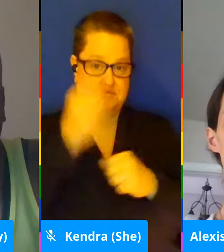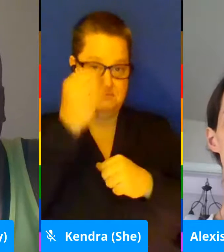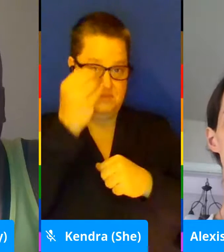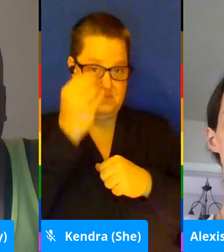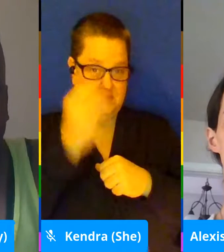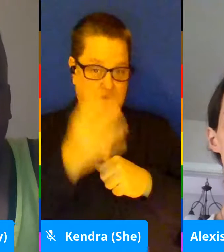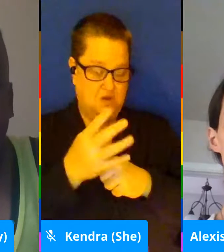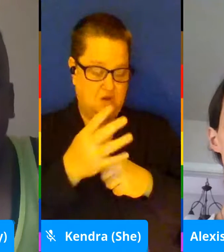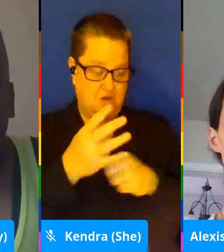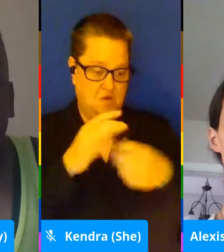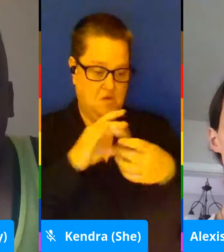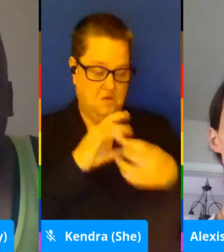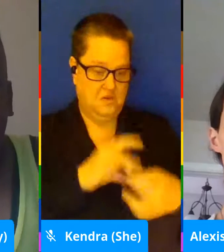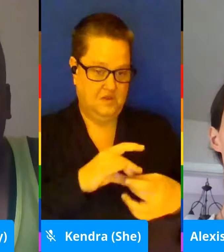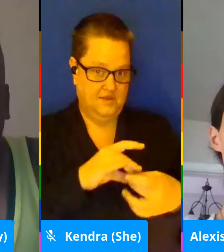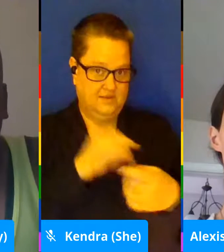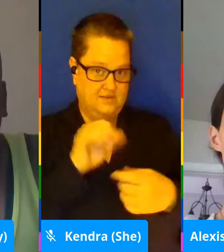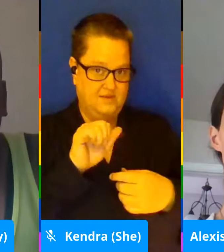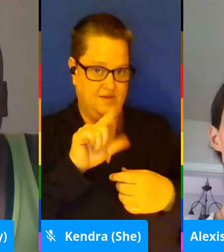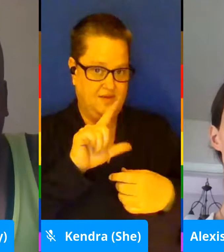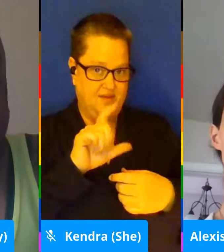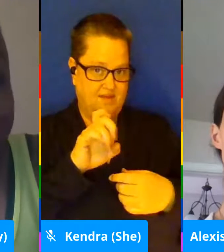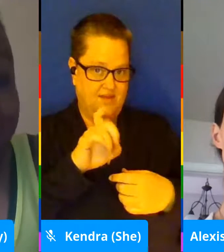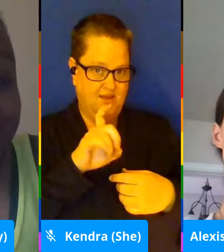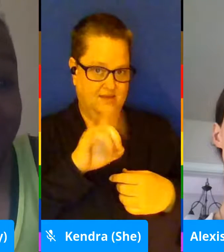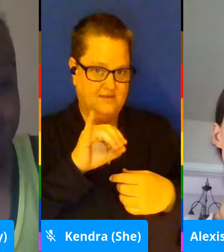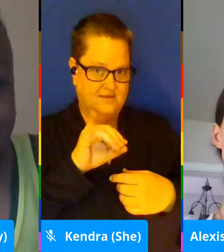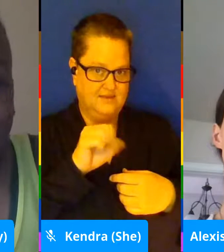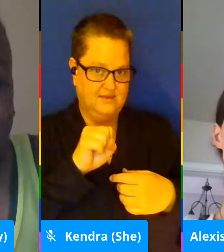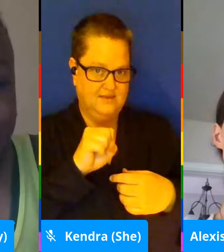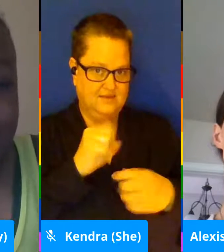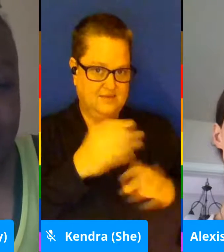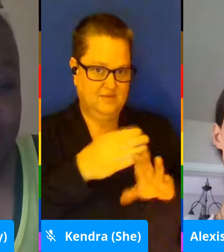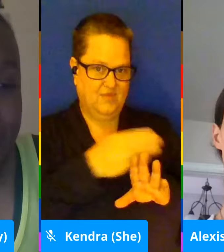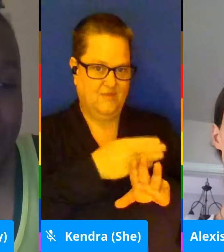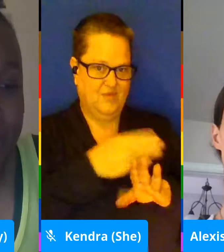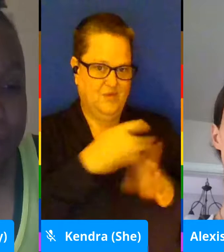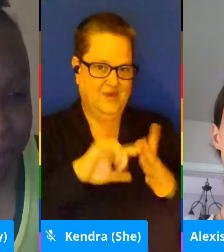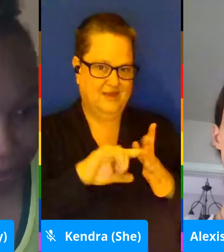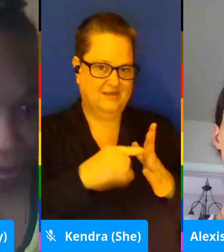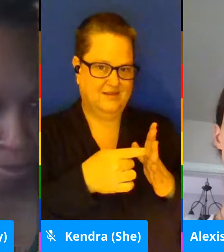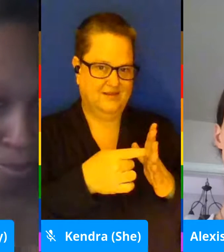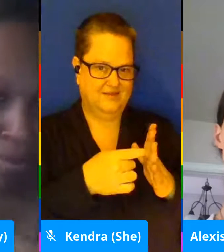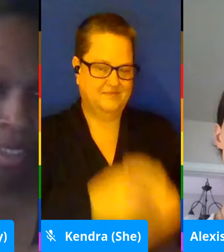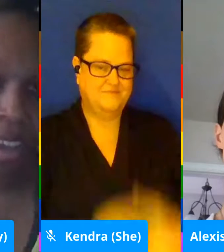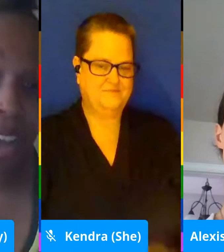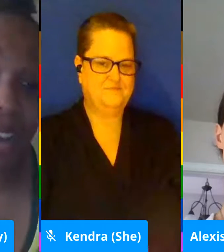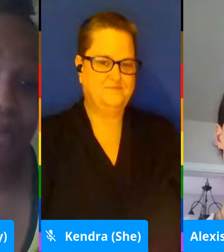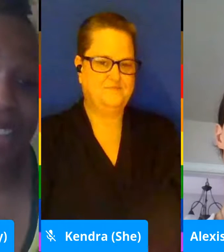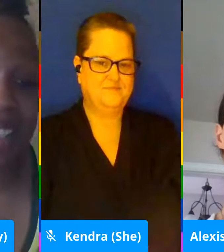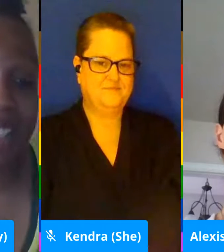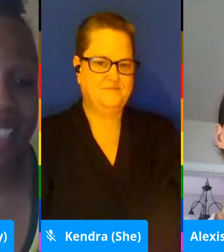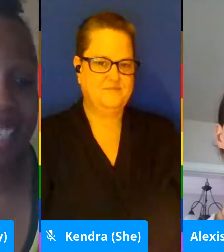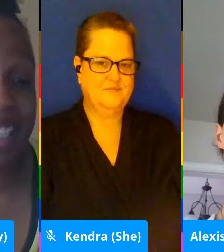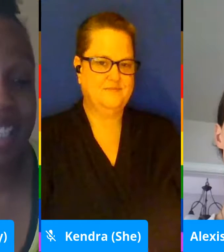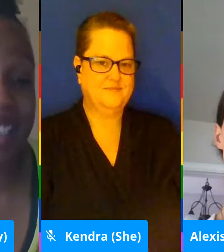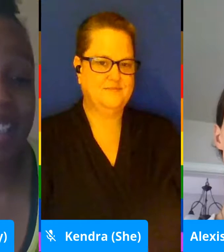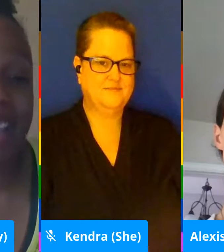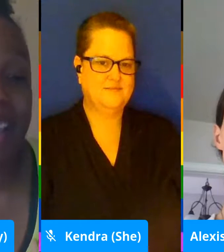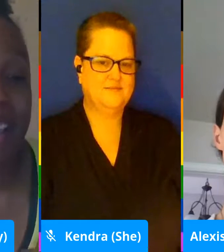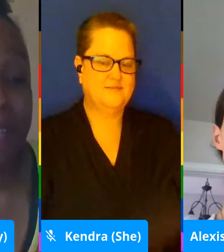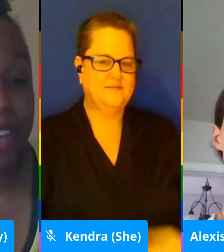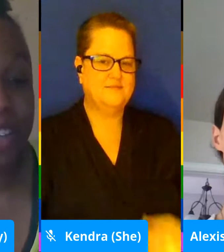Alexis before we get started. So Alexis